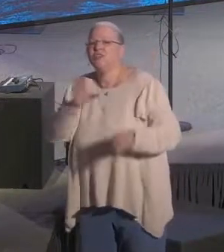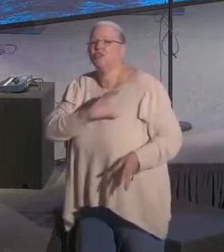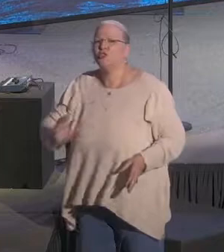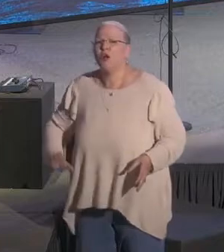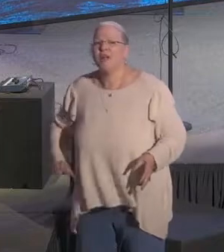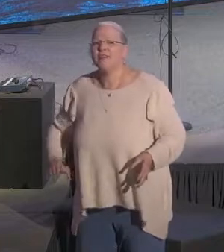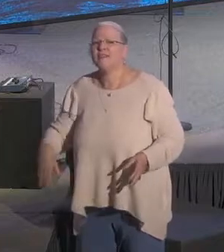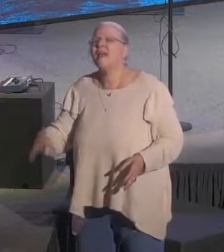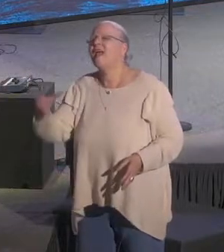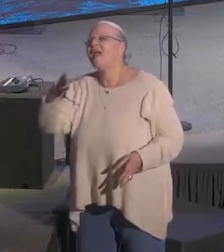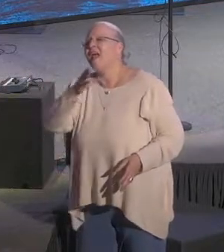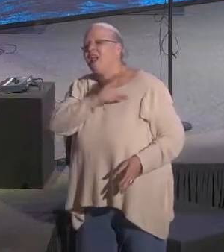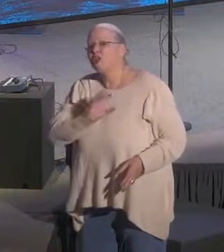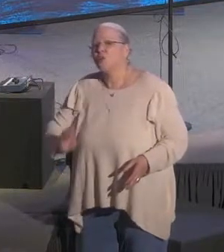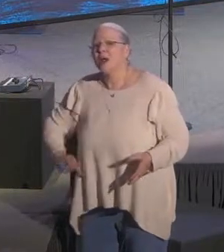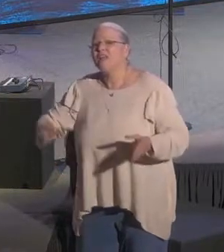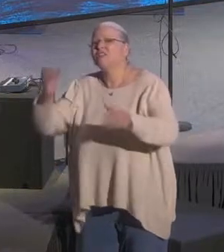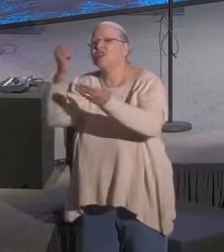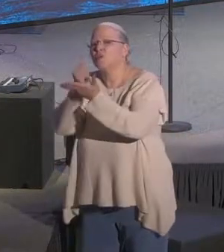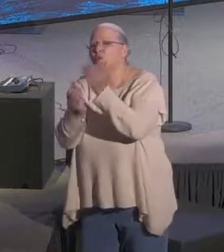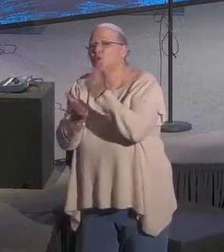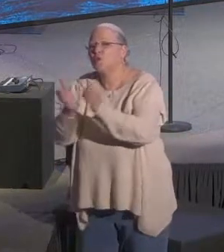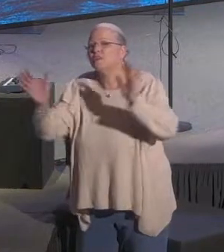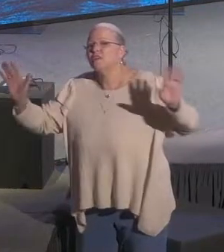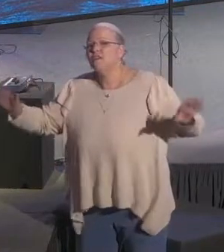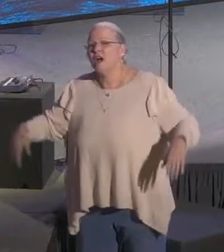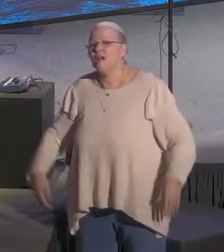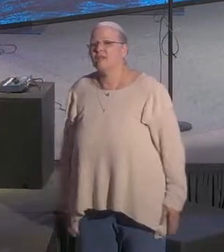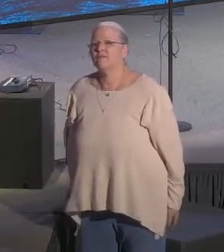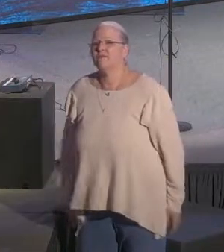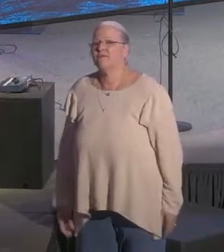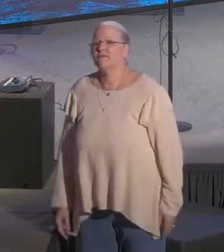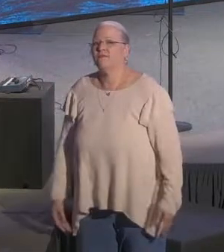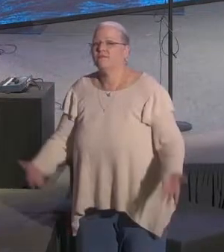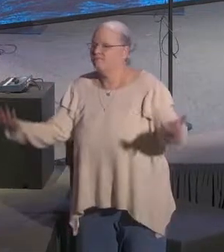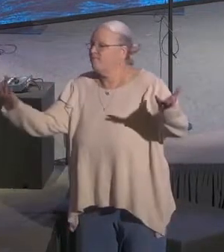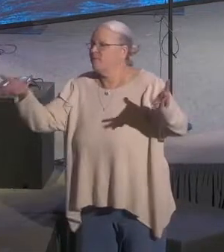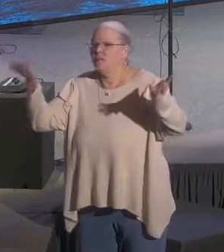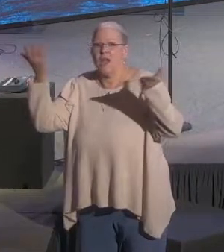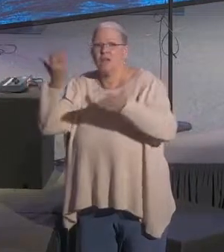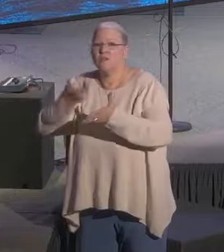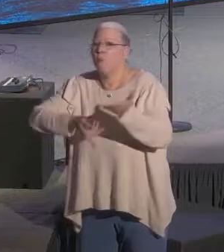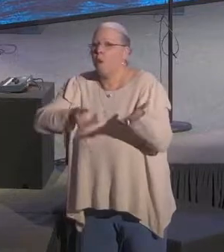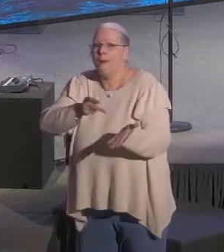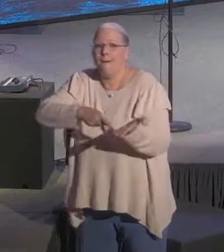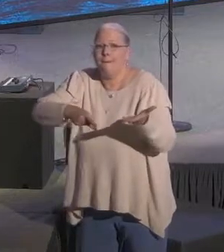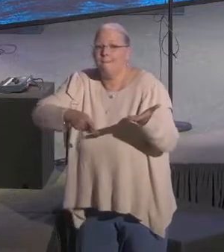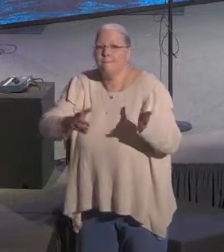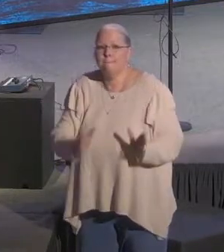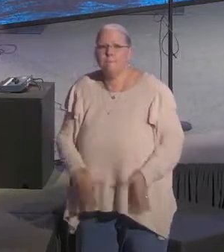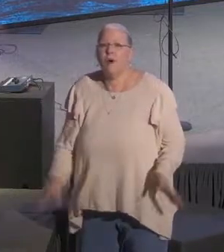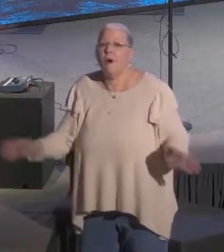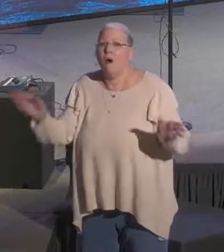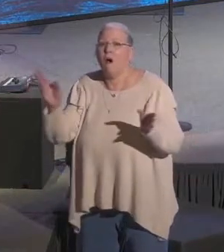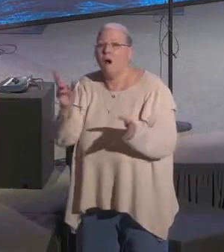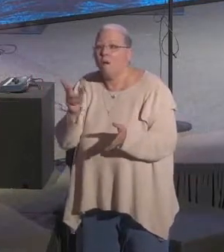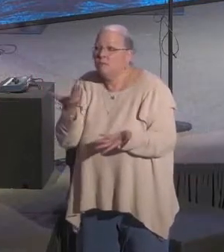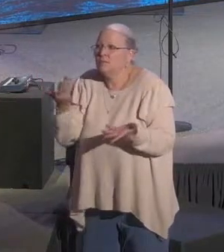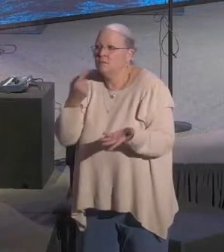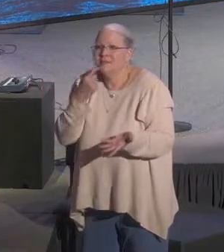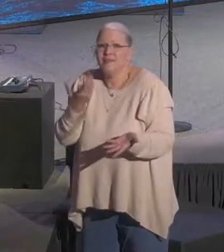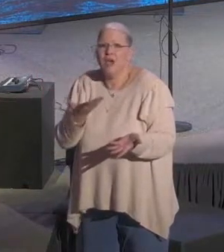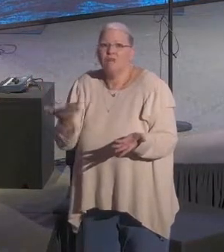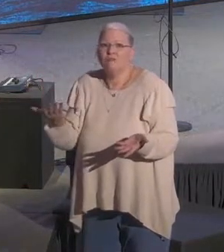We just sang, that's one of my favorite tunes. Thank you, Jesus, for the blood applied. Awesome. That's the message, the cross.